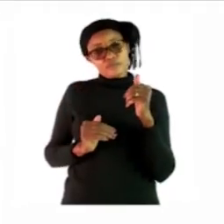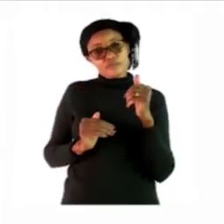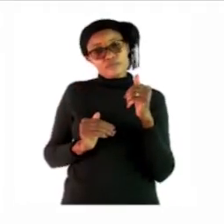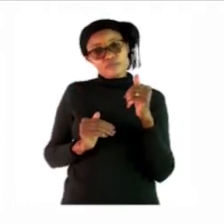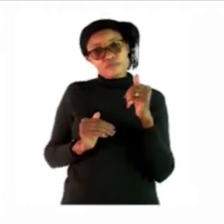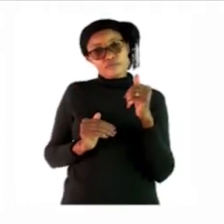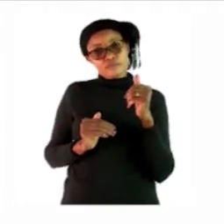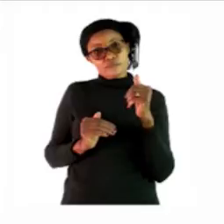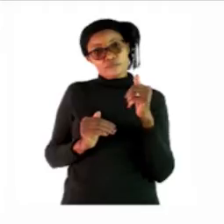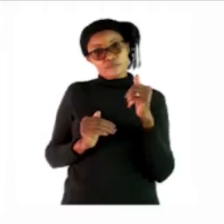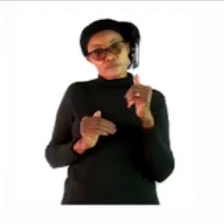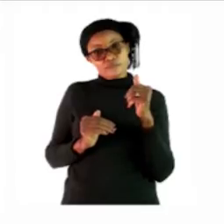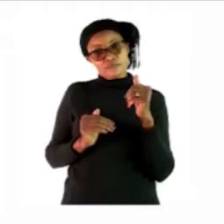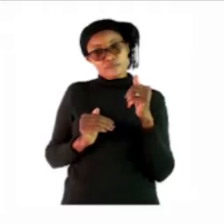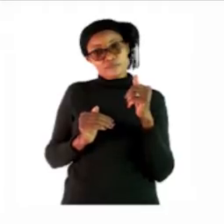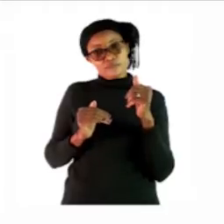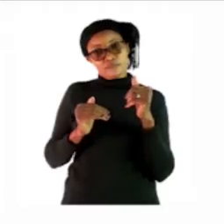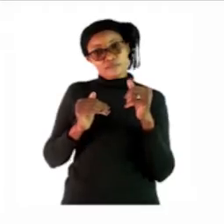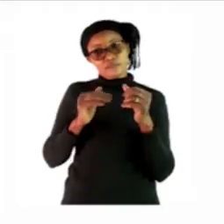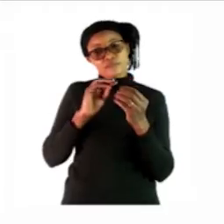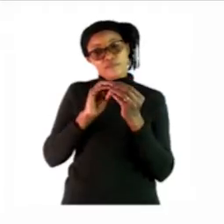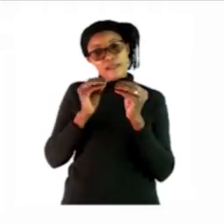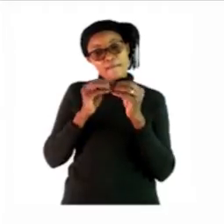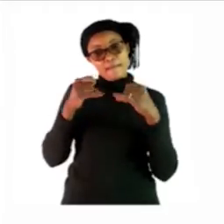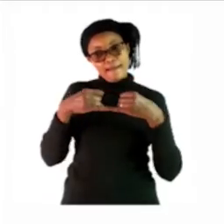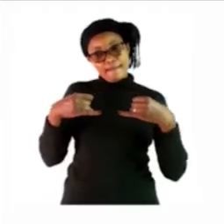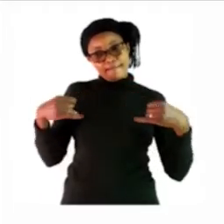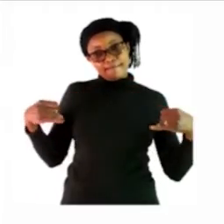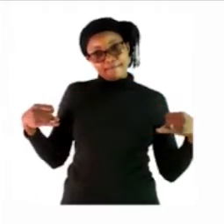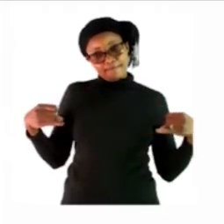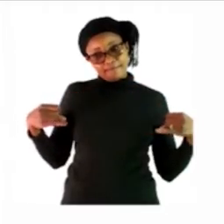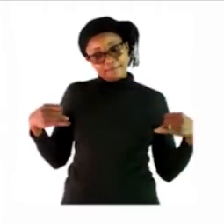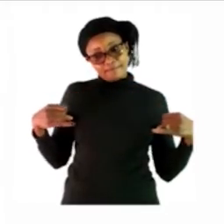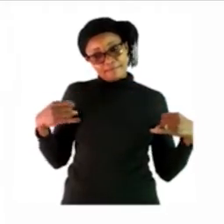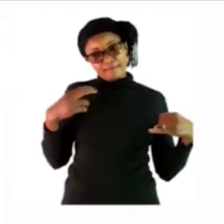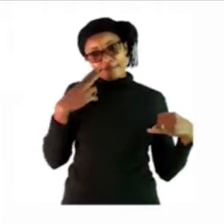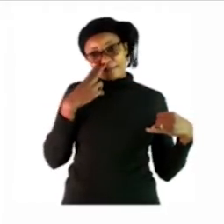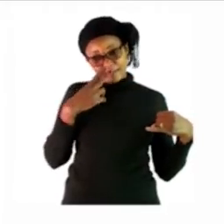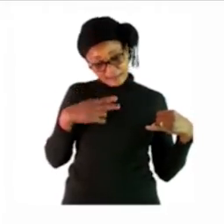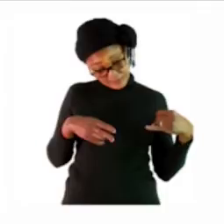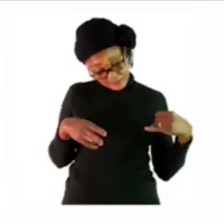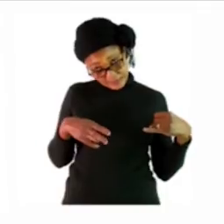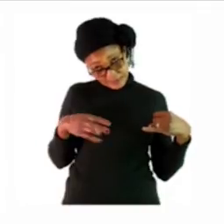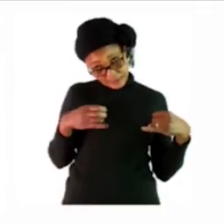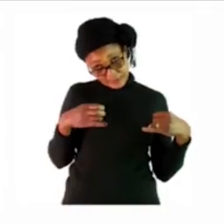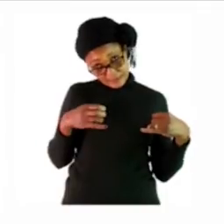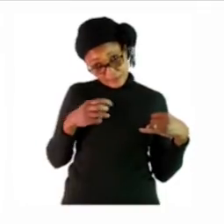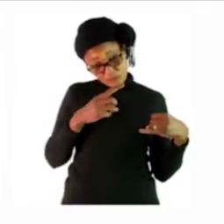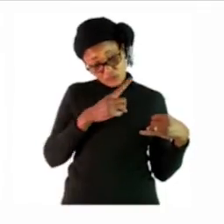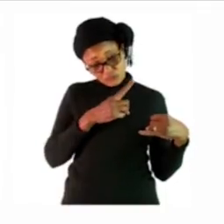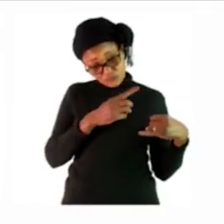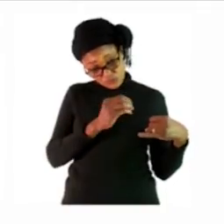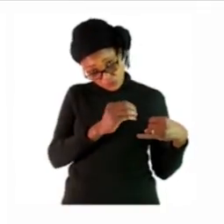square you will see that there is a number line do you see the number line from zero up